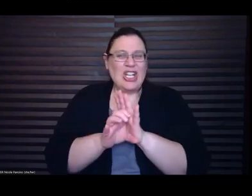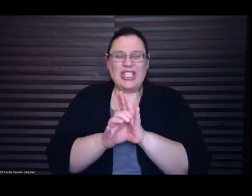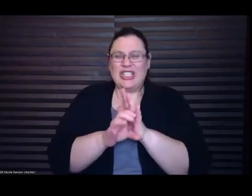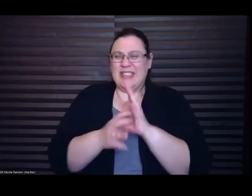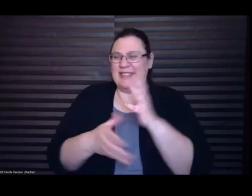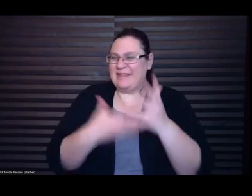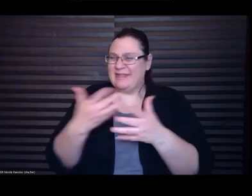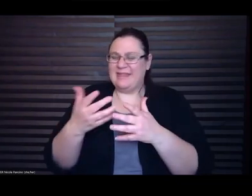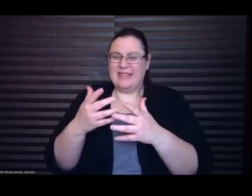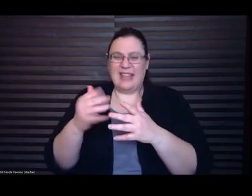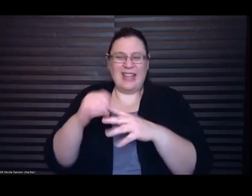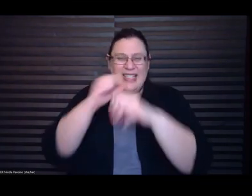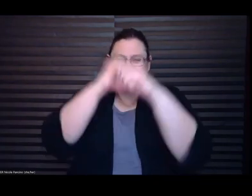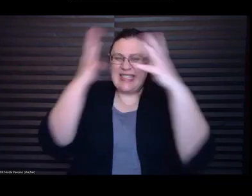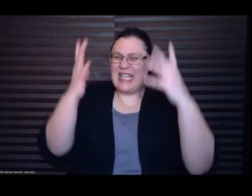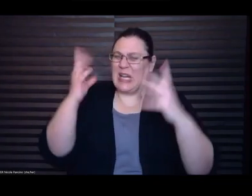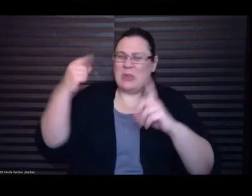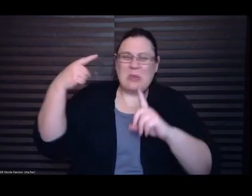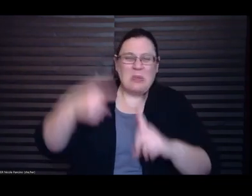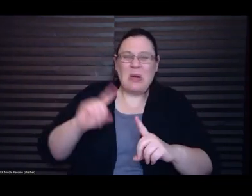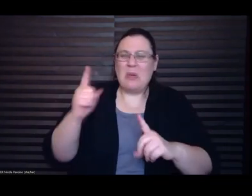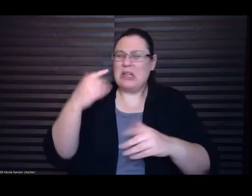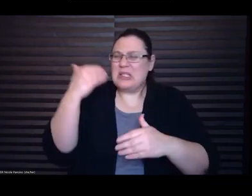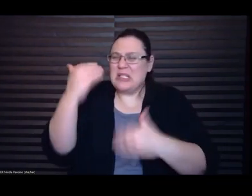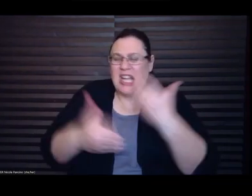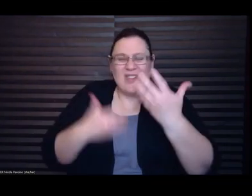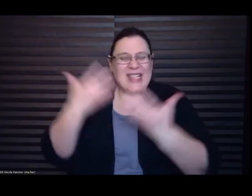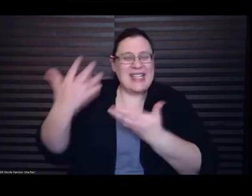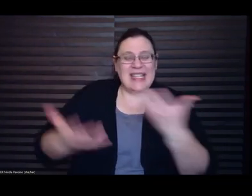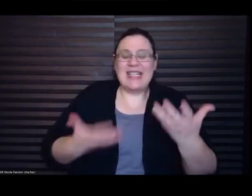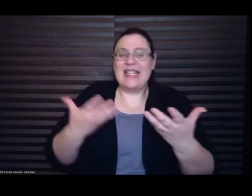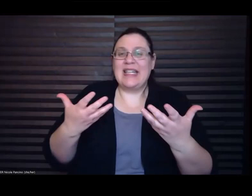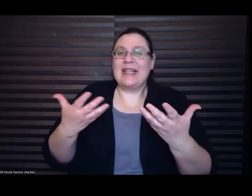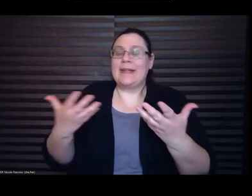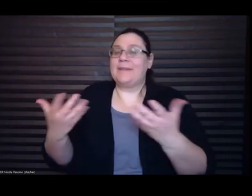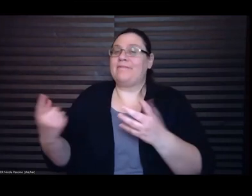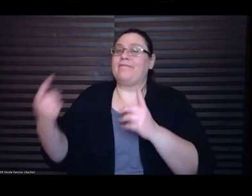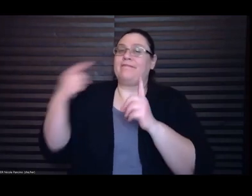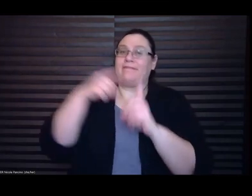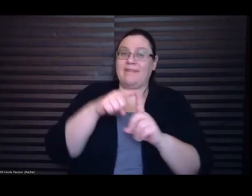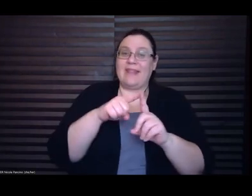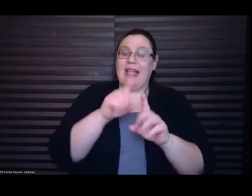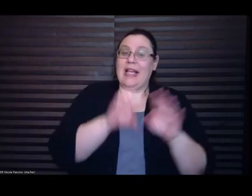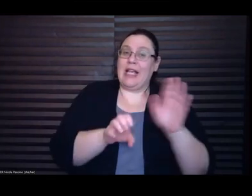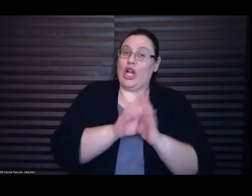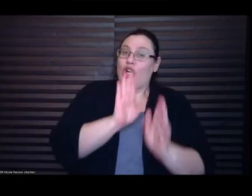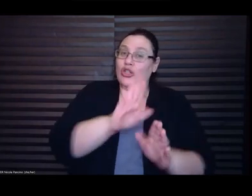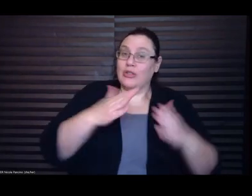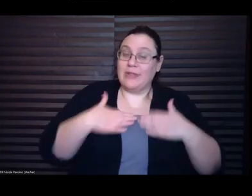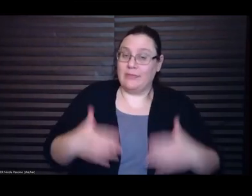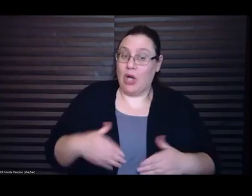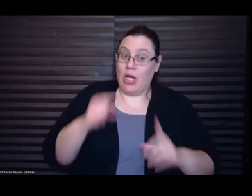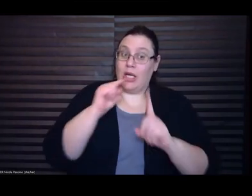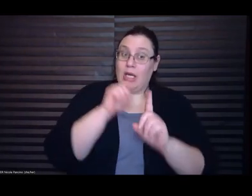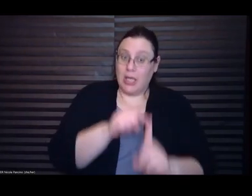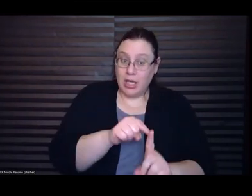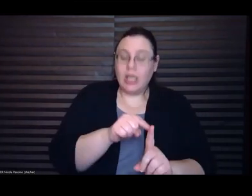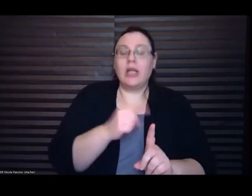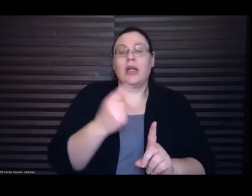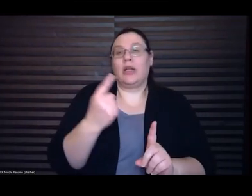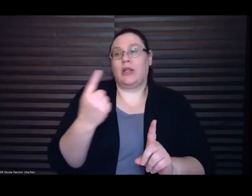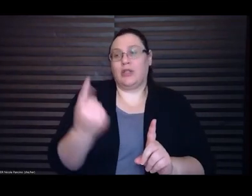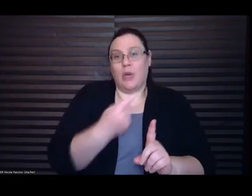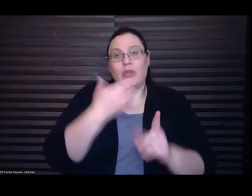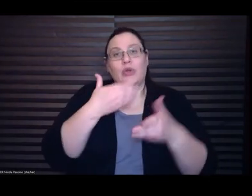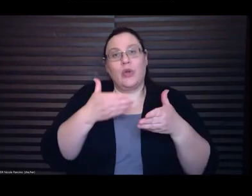returning to the character's body is always a good way to remind myself of who this